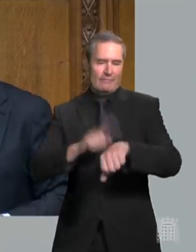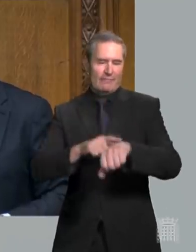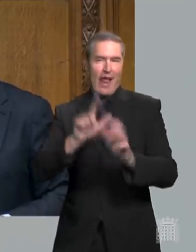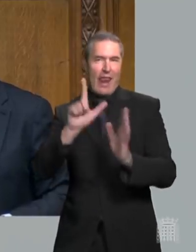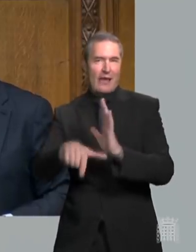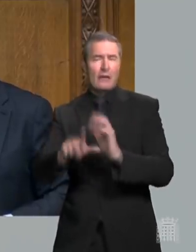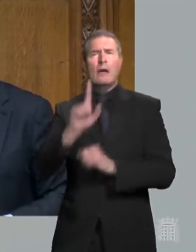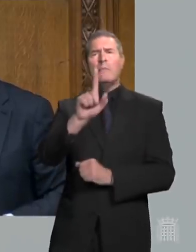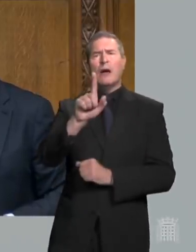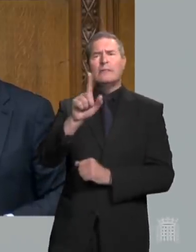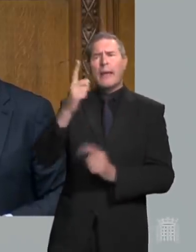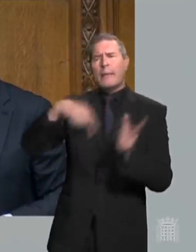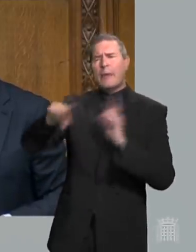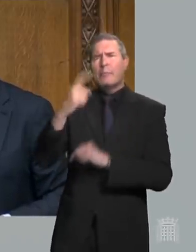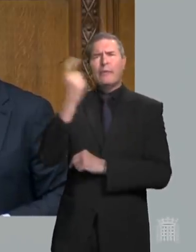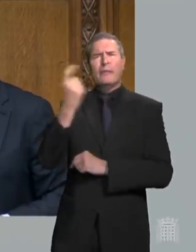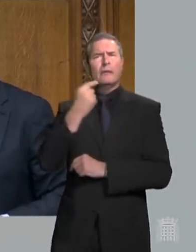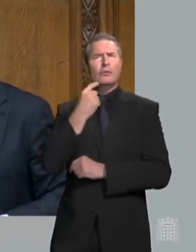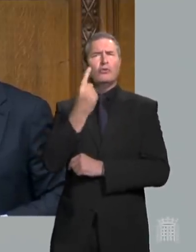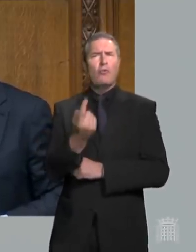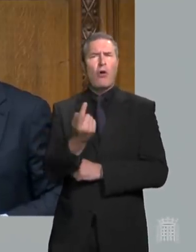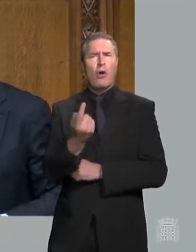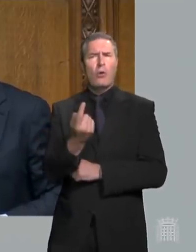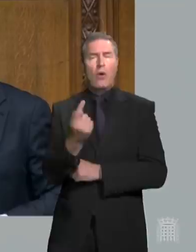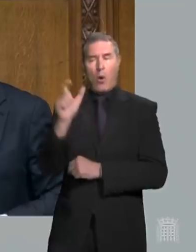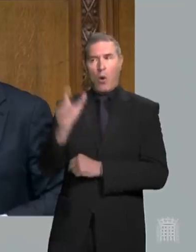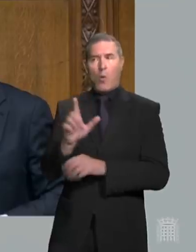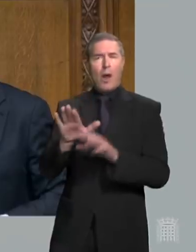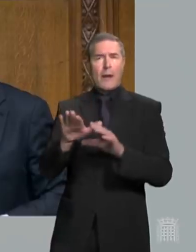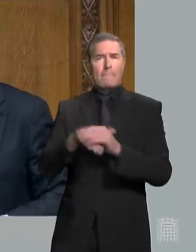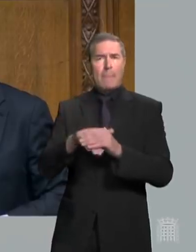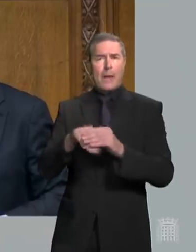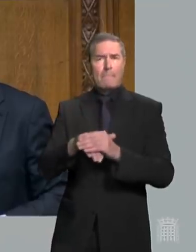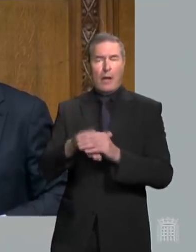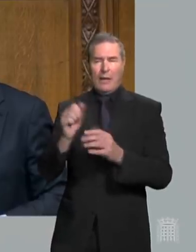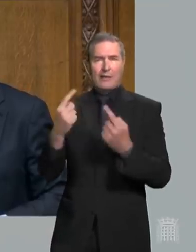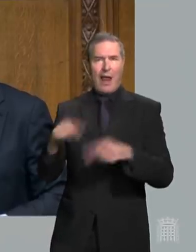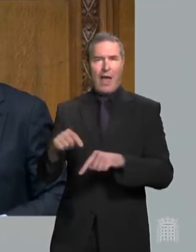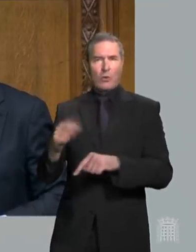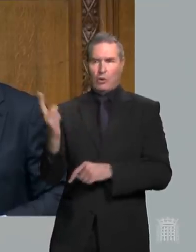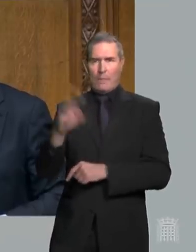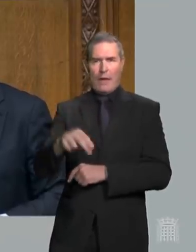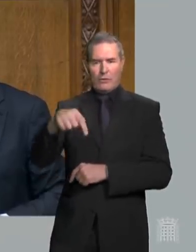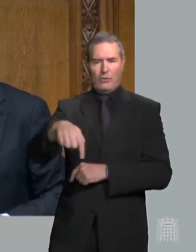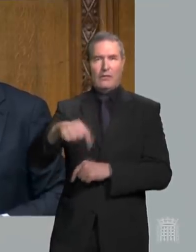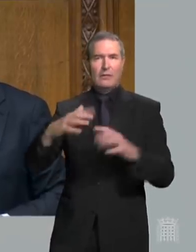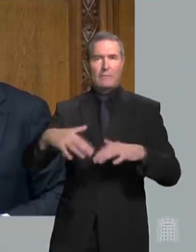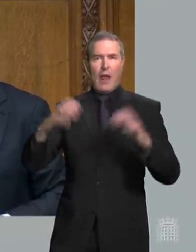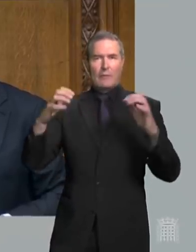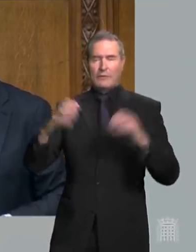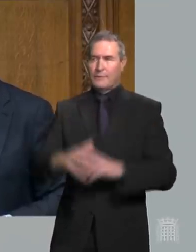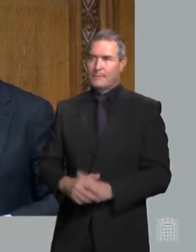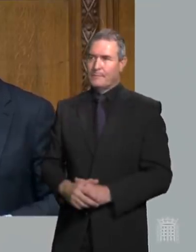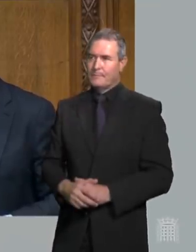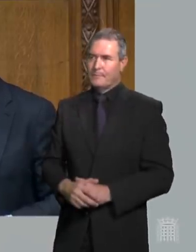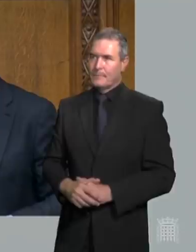public will wonder why tomorrow the member for DELIN will be allowed to return to this house and not subject